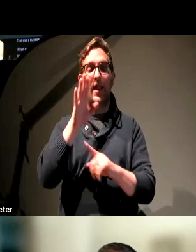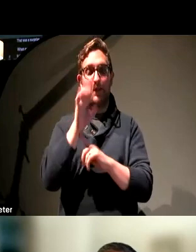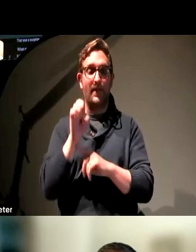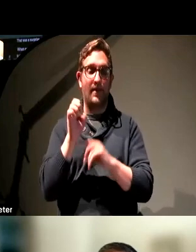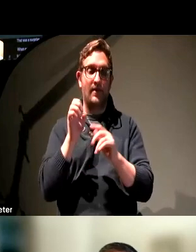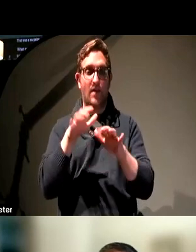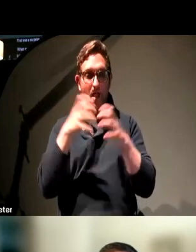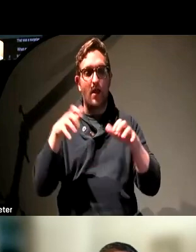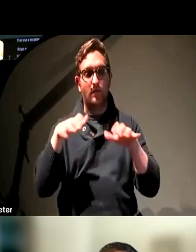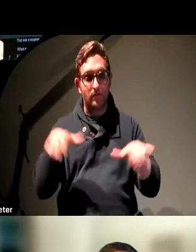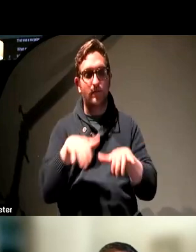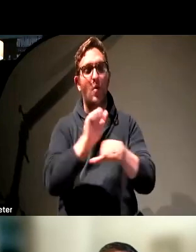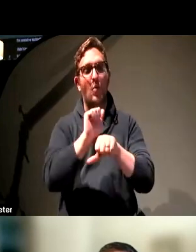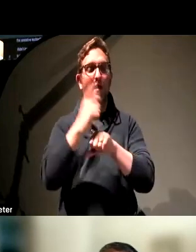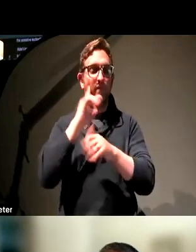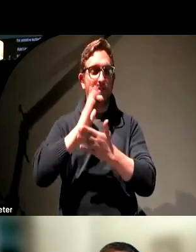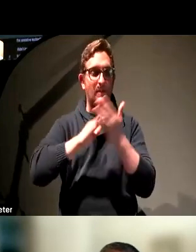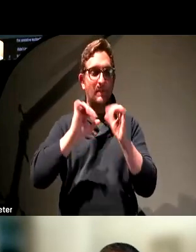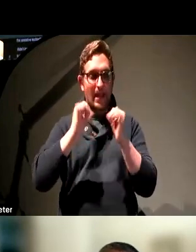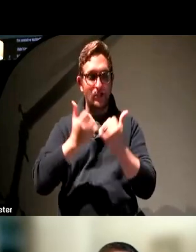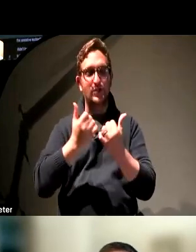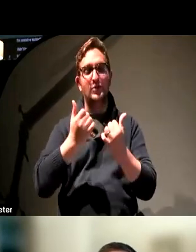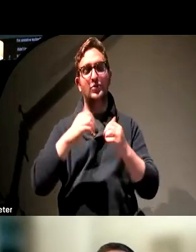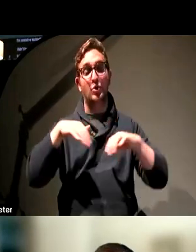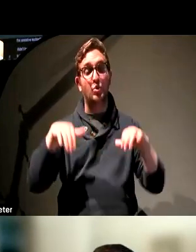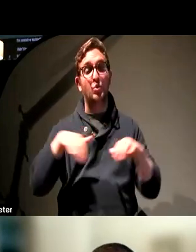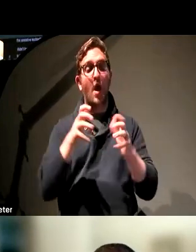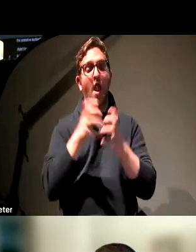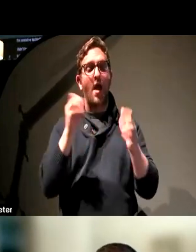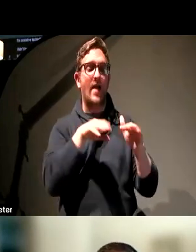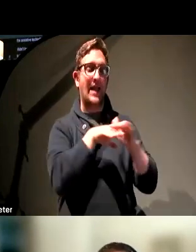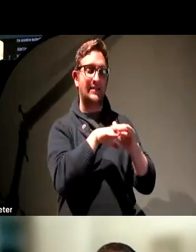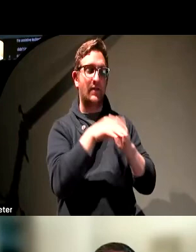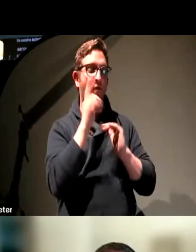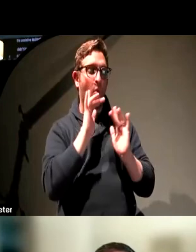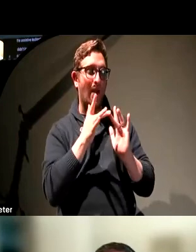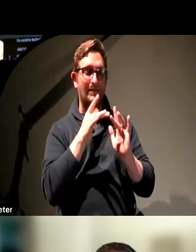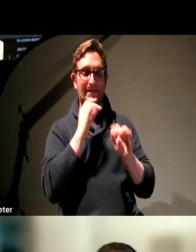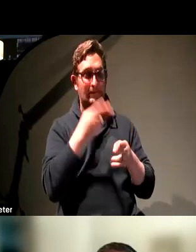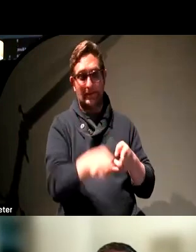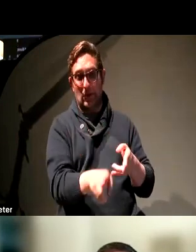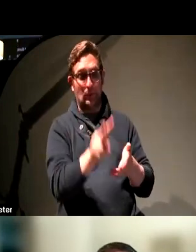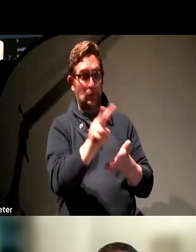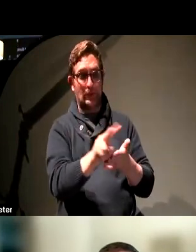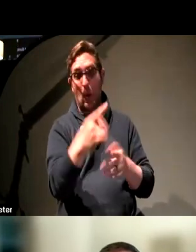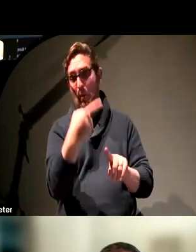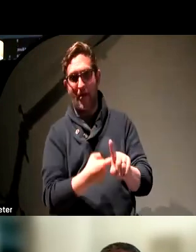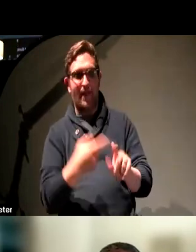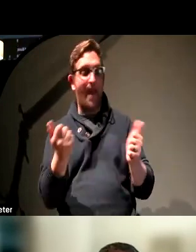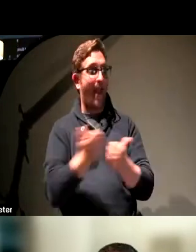institutions that we worked with to do a lot about accessibility in that two weeks or month when everything went online.